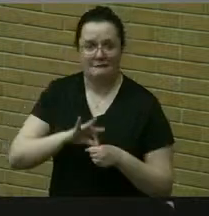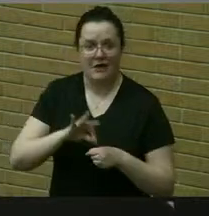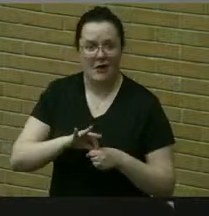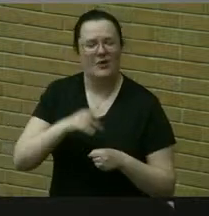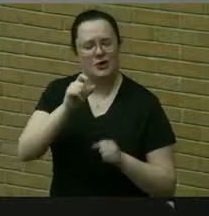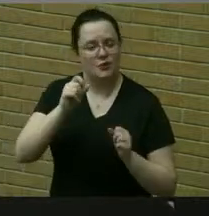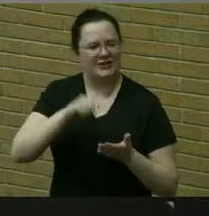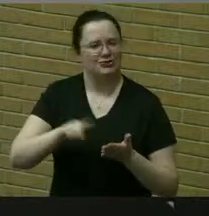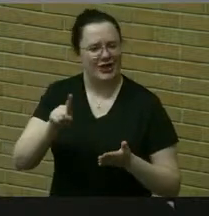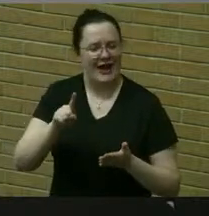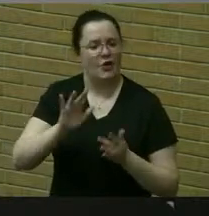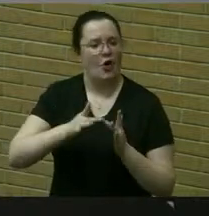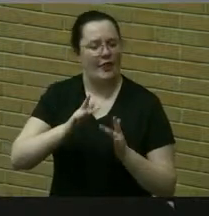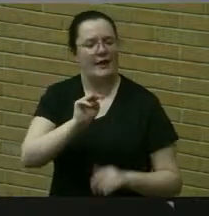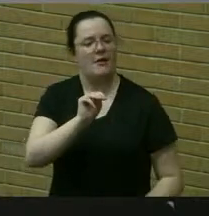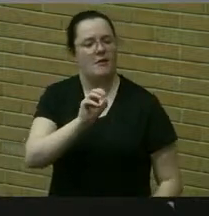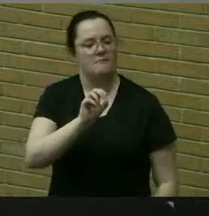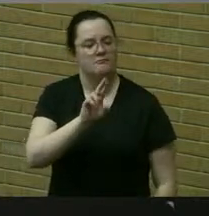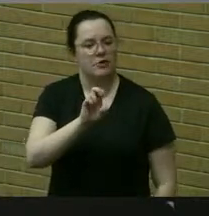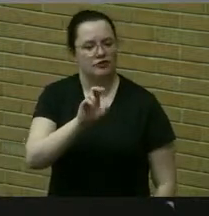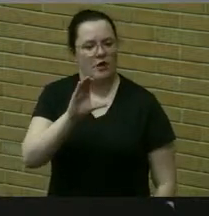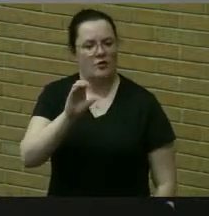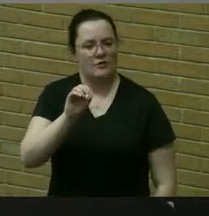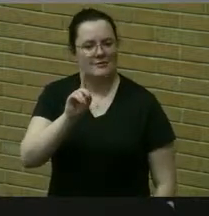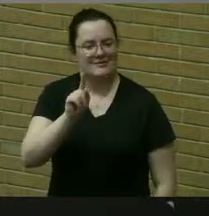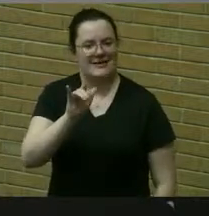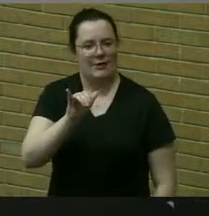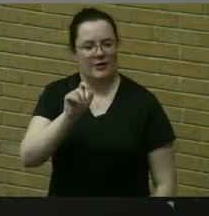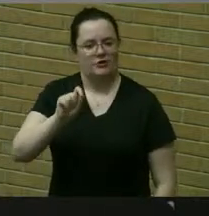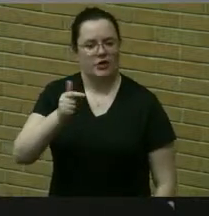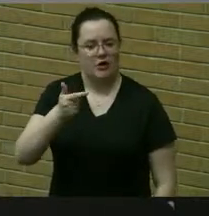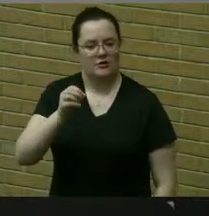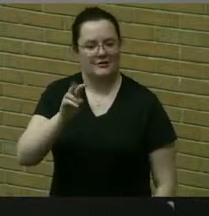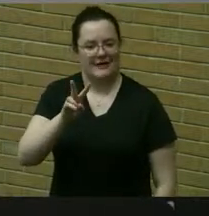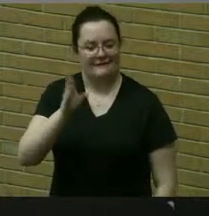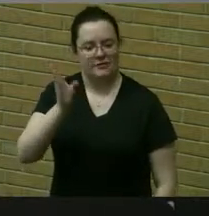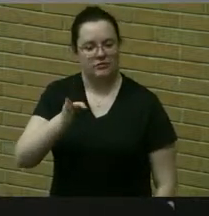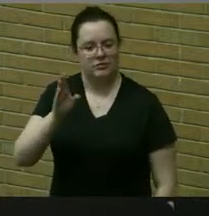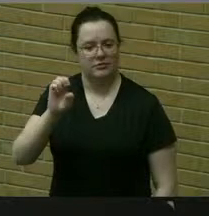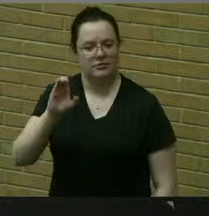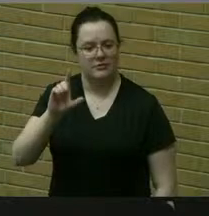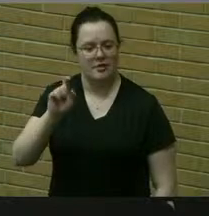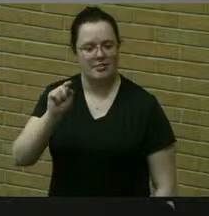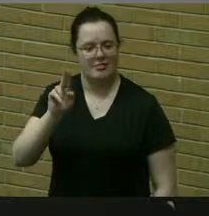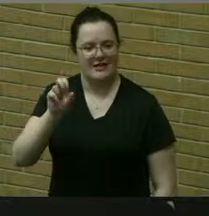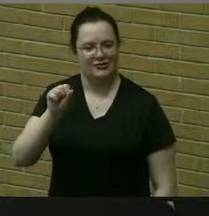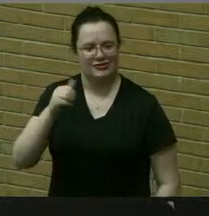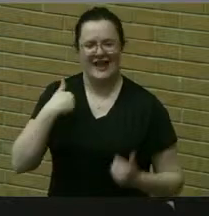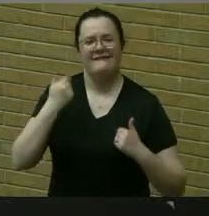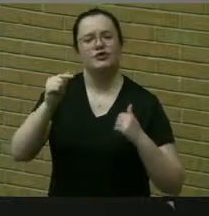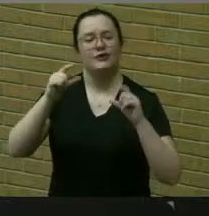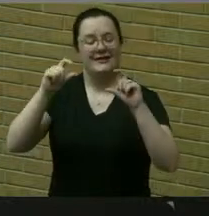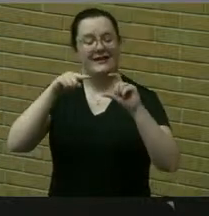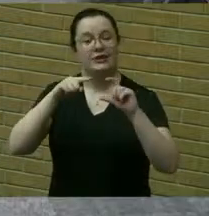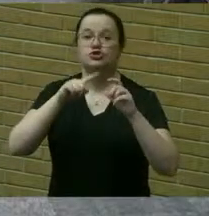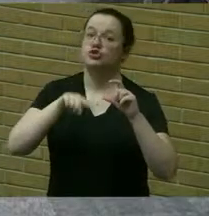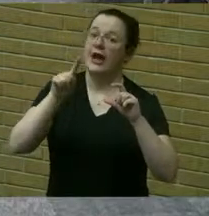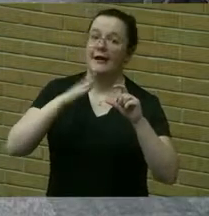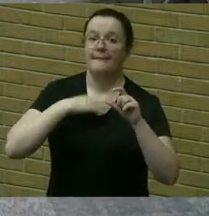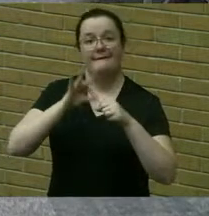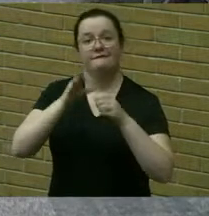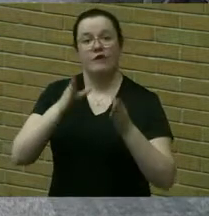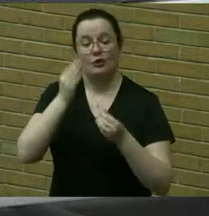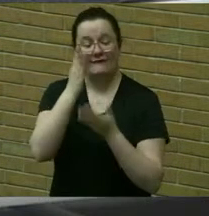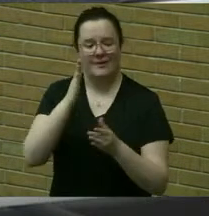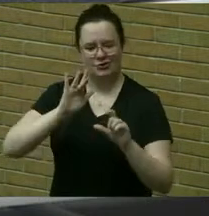monroe county dot gov slash elections click the green check my voter information button boe tells me